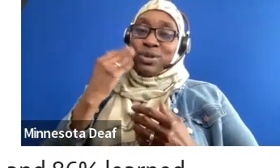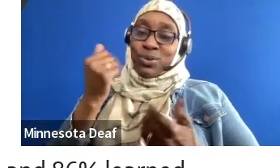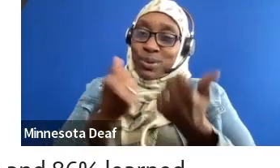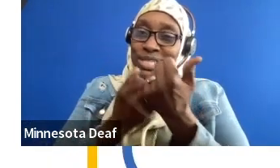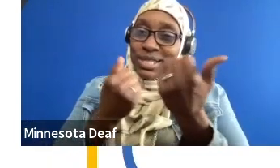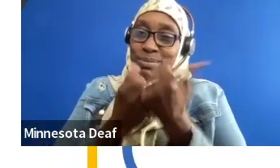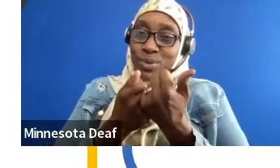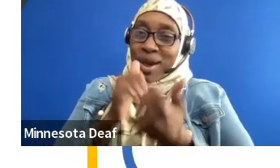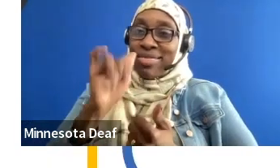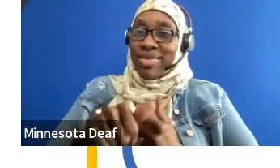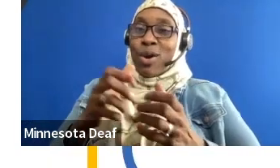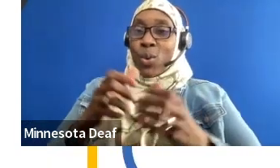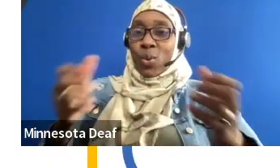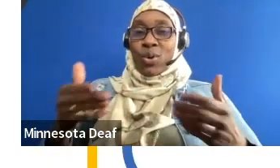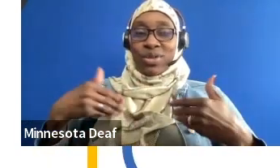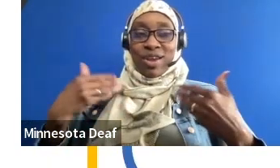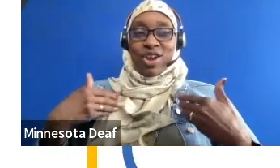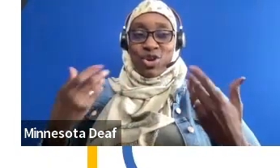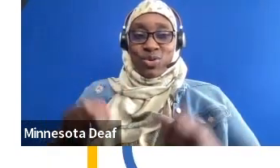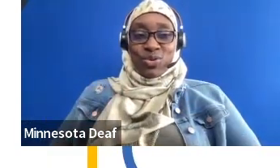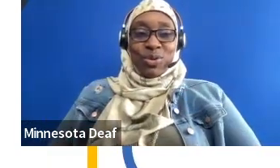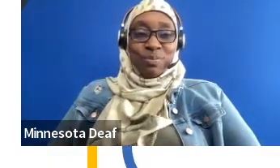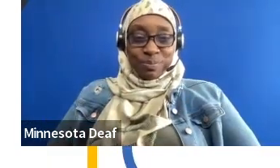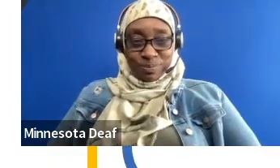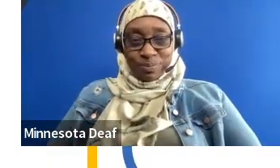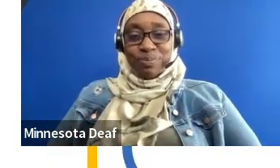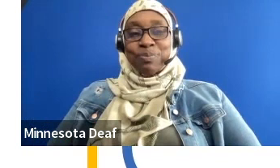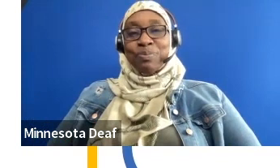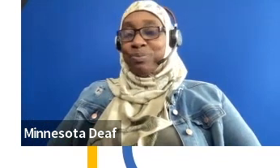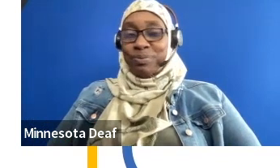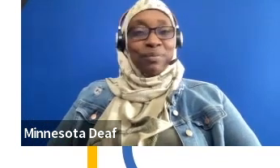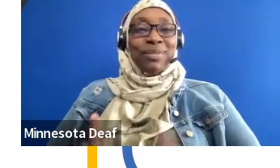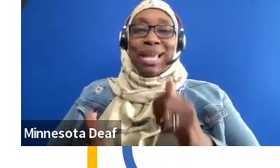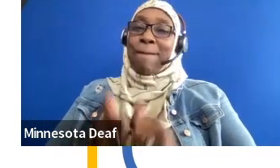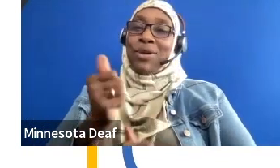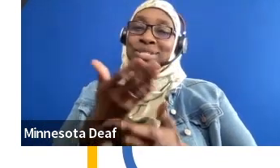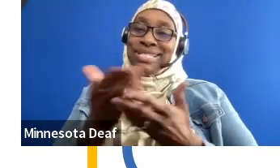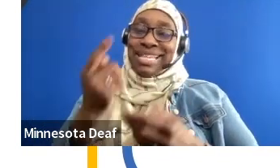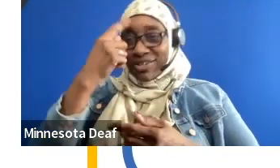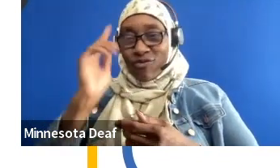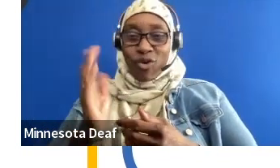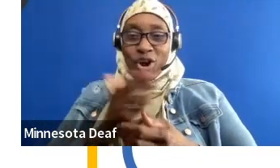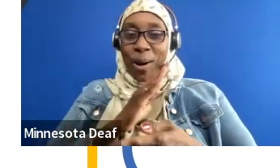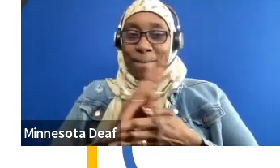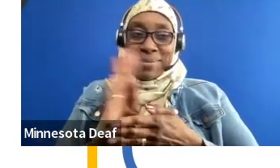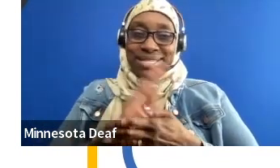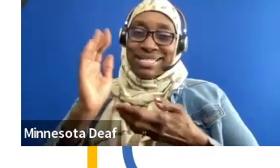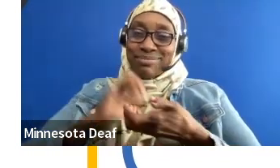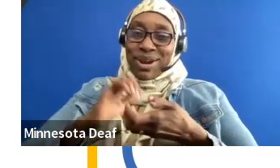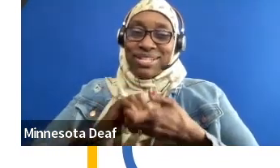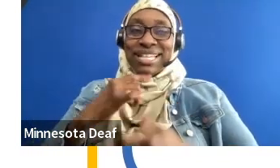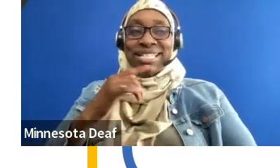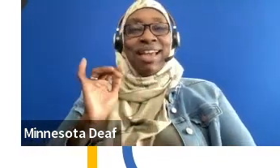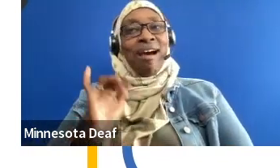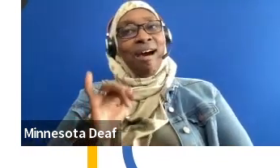Of course, we have some highlights and testimonials. Again, most of this stuff is for our business partners to be like, ooh, very cool. You have some real numbers behind